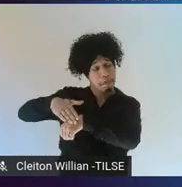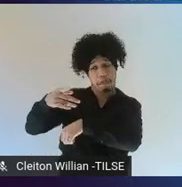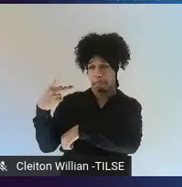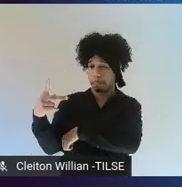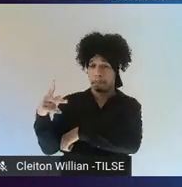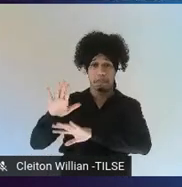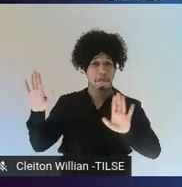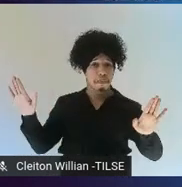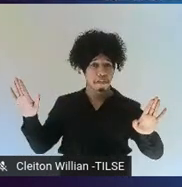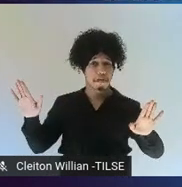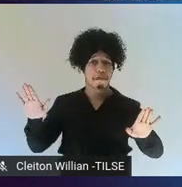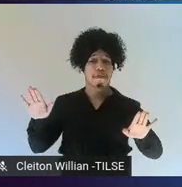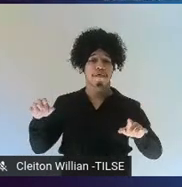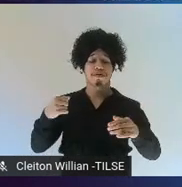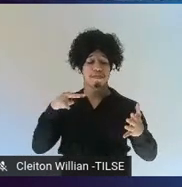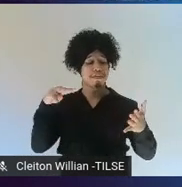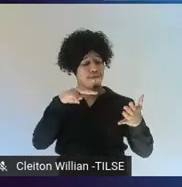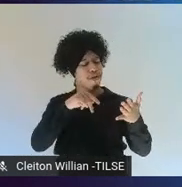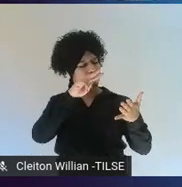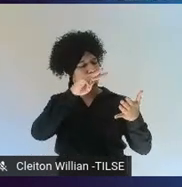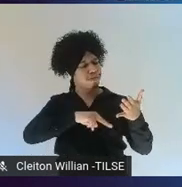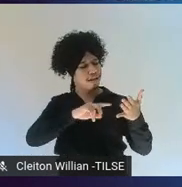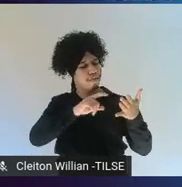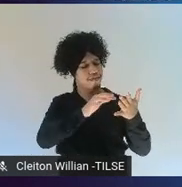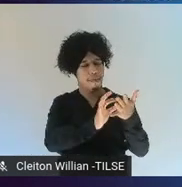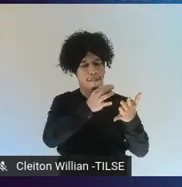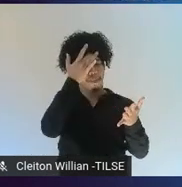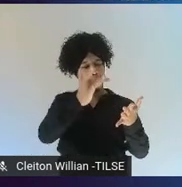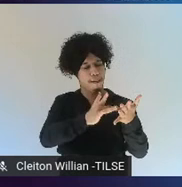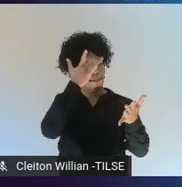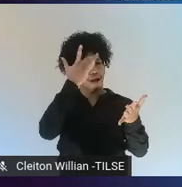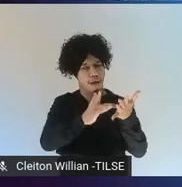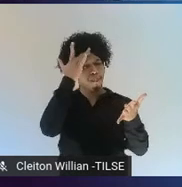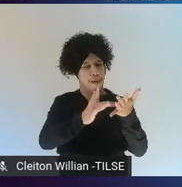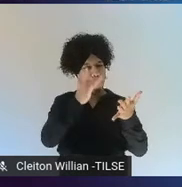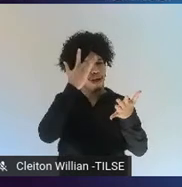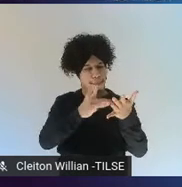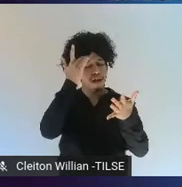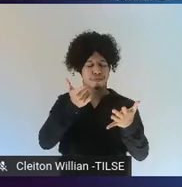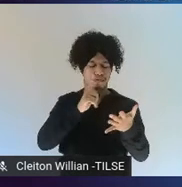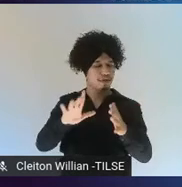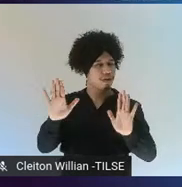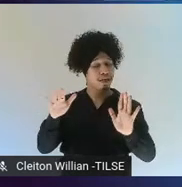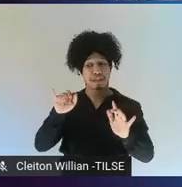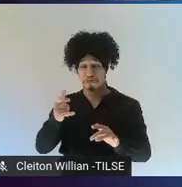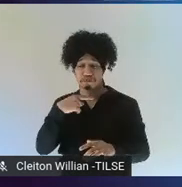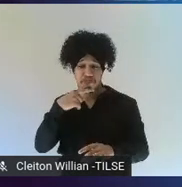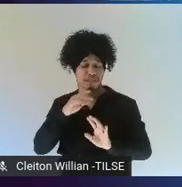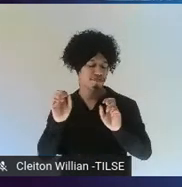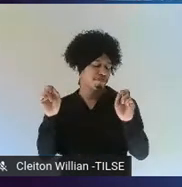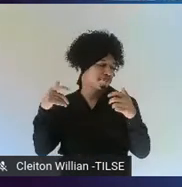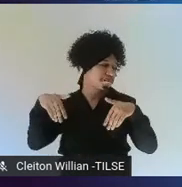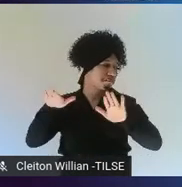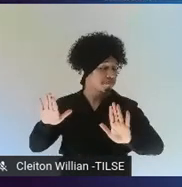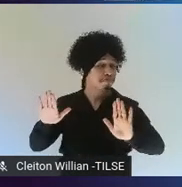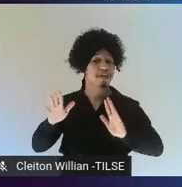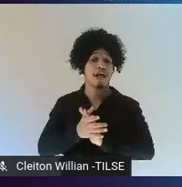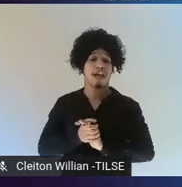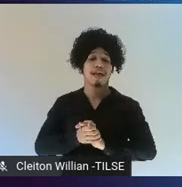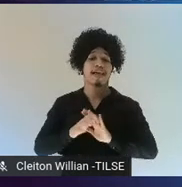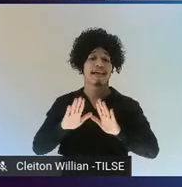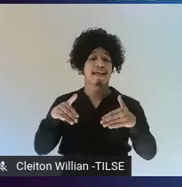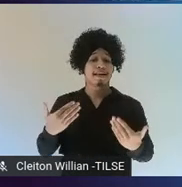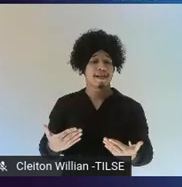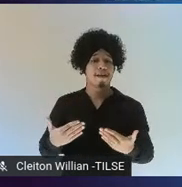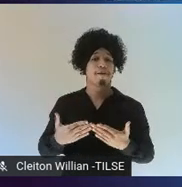look at them and read them and then they go into your head. Shifting from that kind of conceptualization to one of text